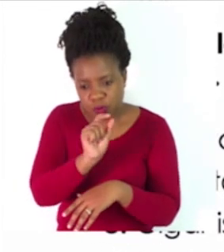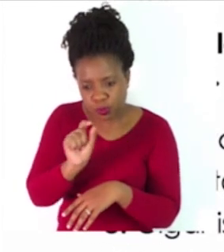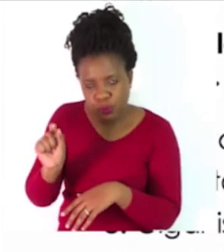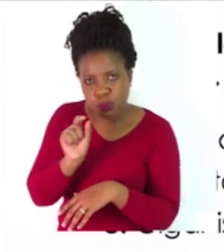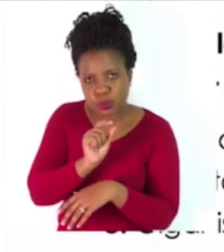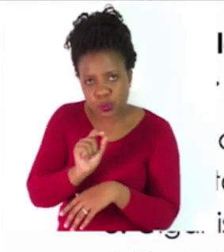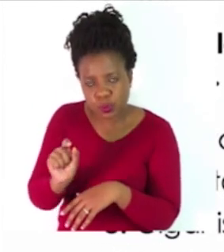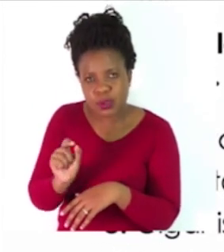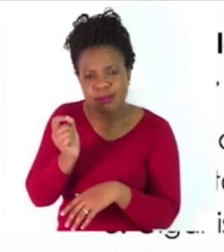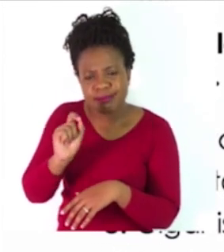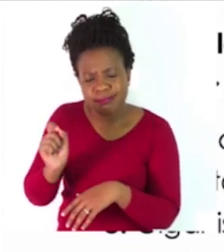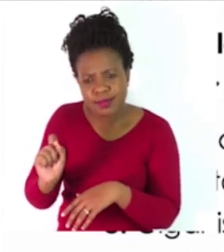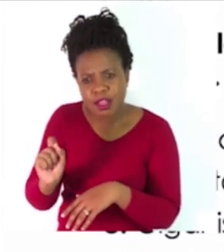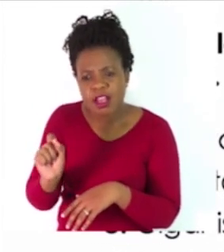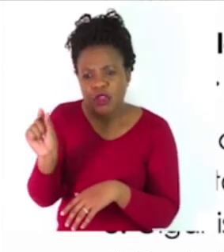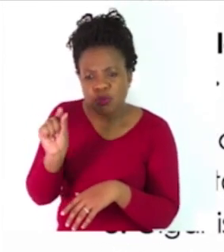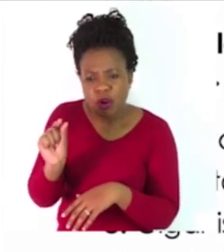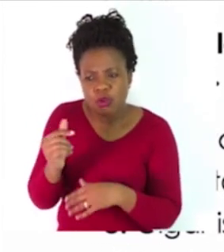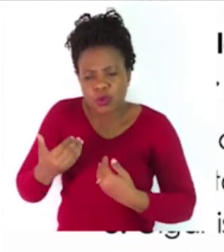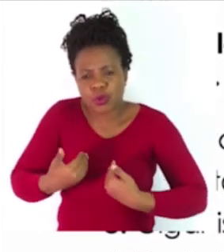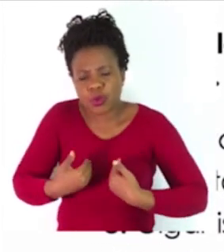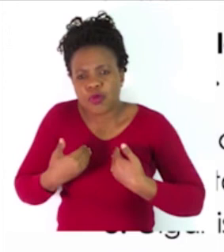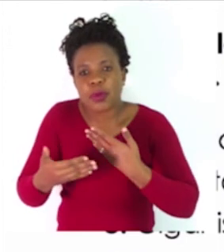the correct diminutive nouns.